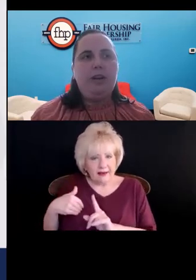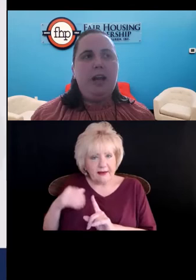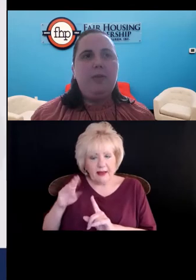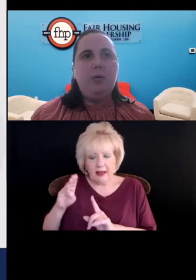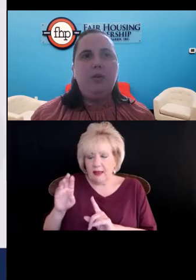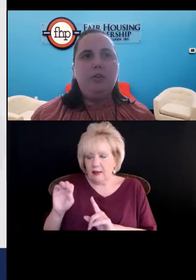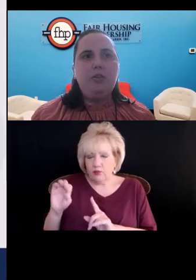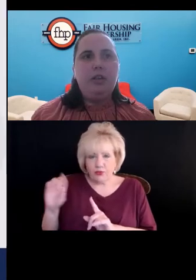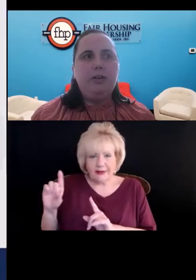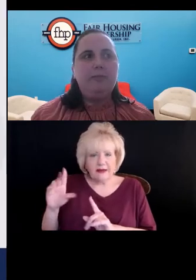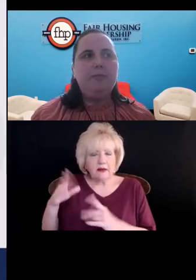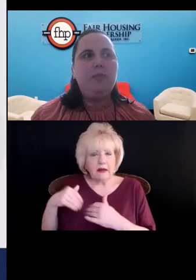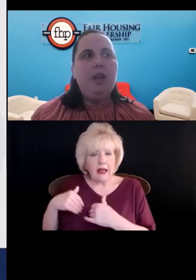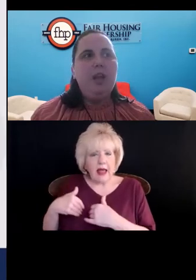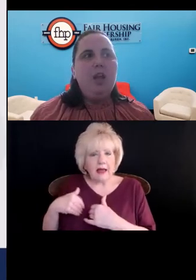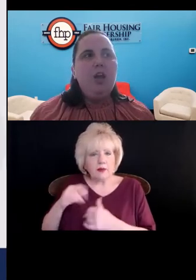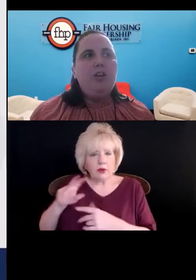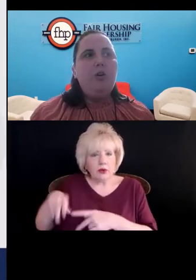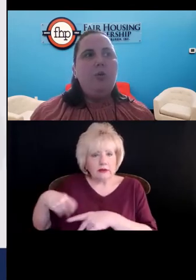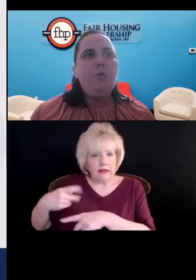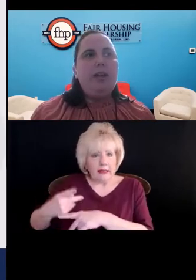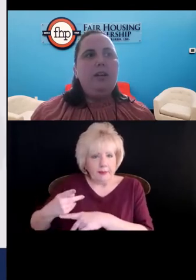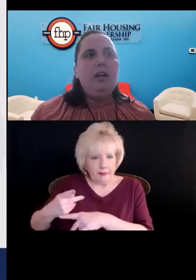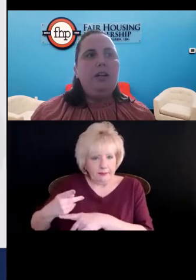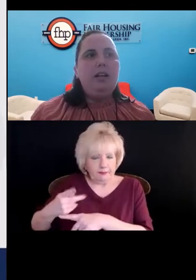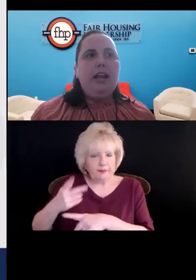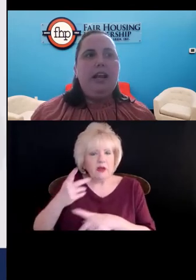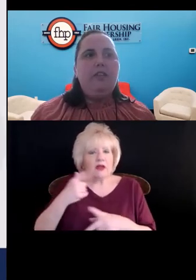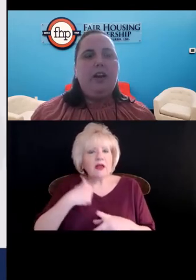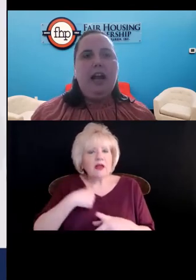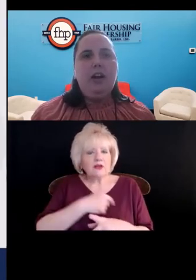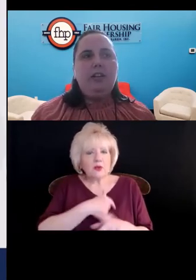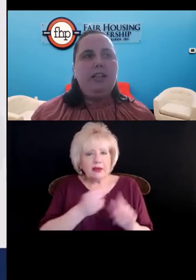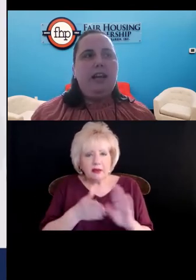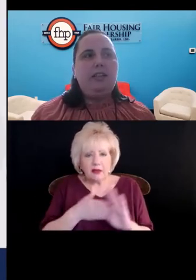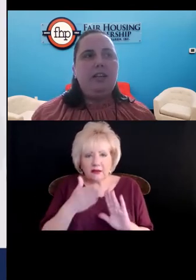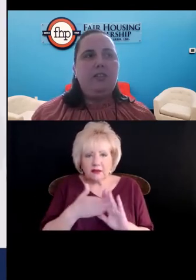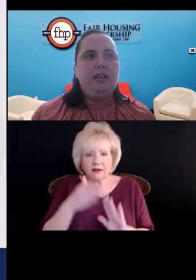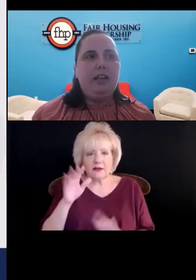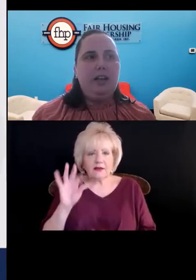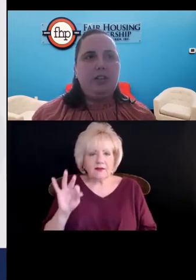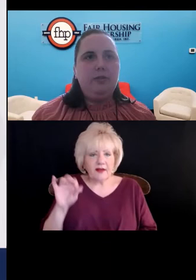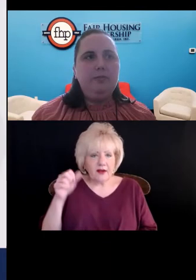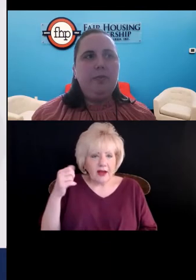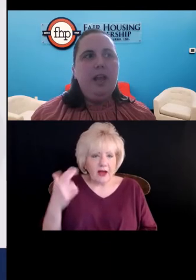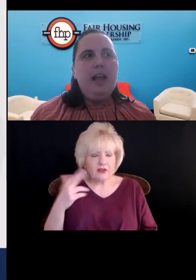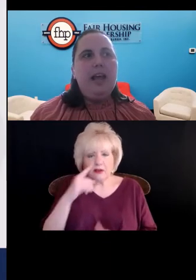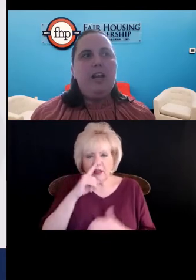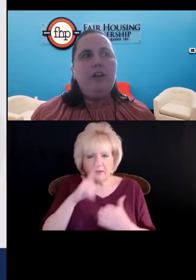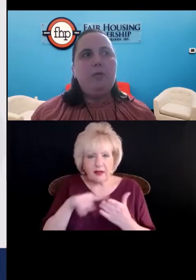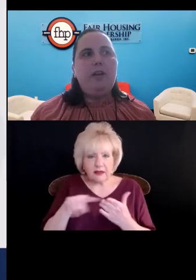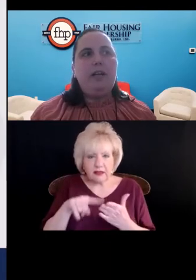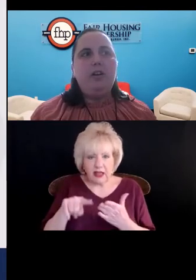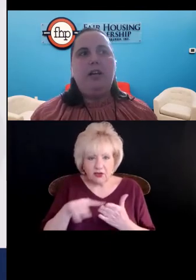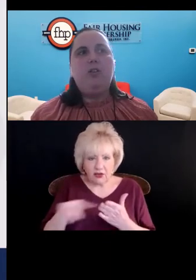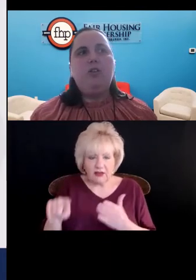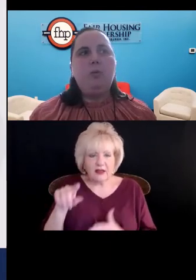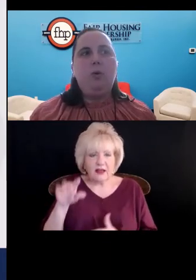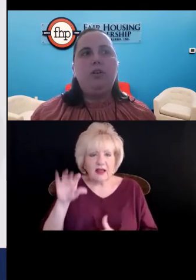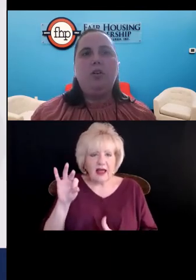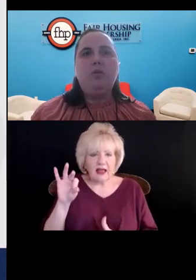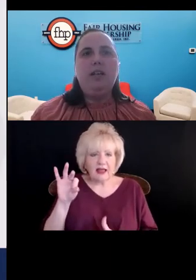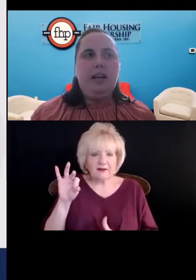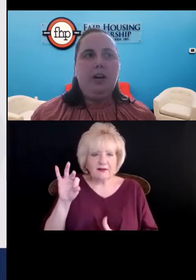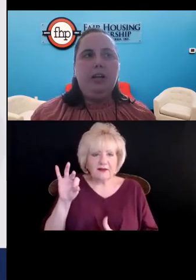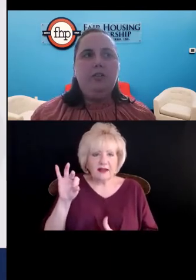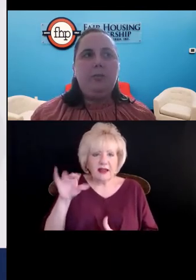an animal type that was restricted? So we conducted a fair housing testing investigation. At FHP, our testers